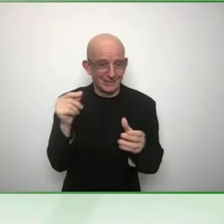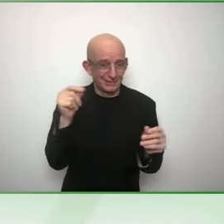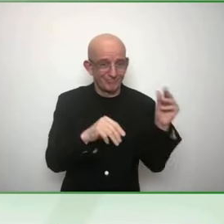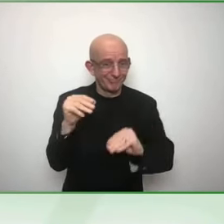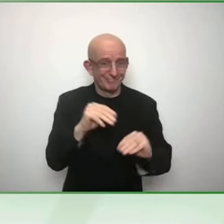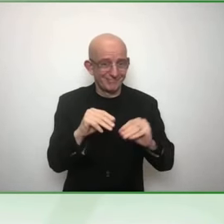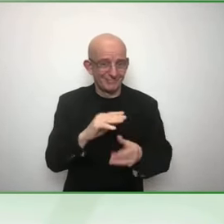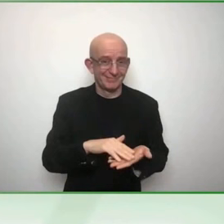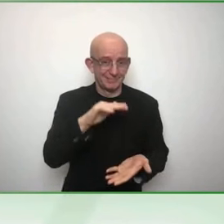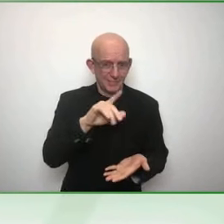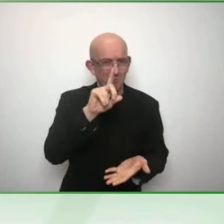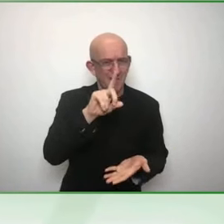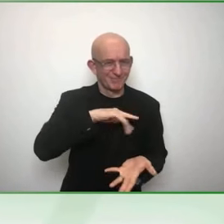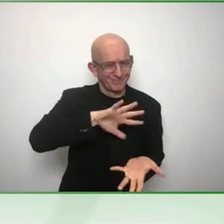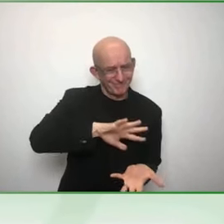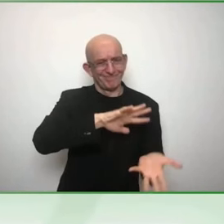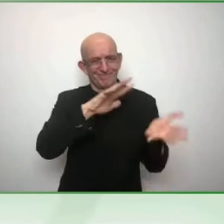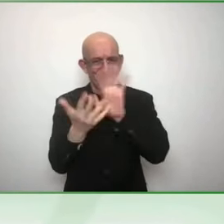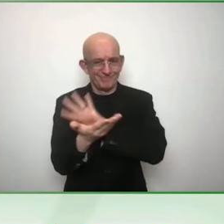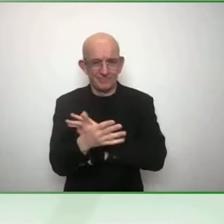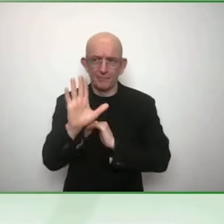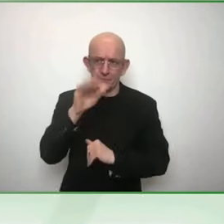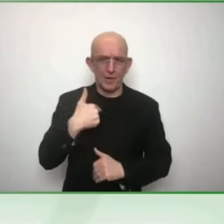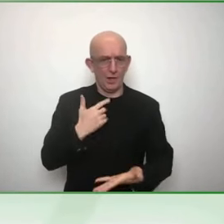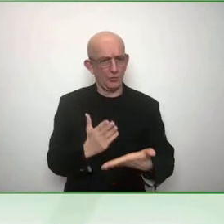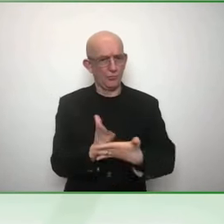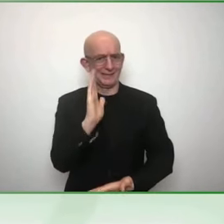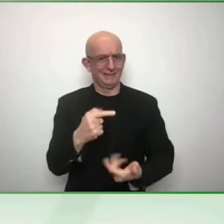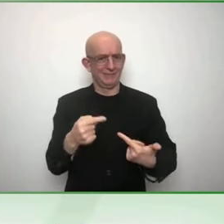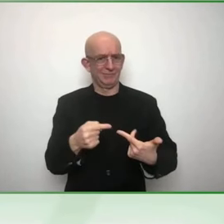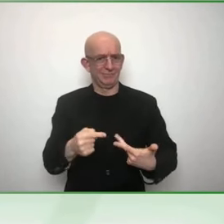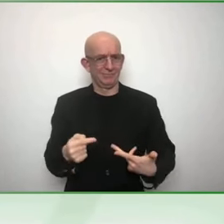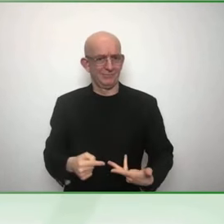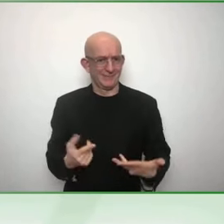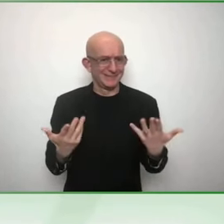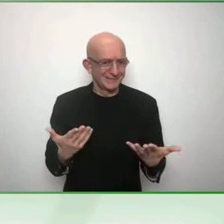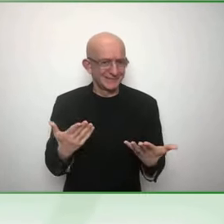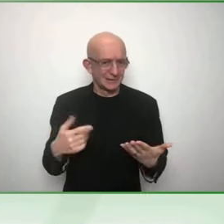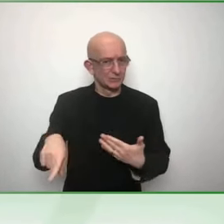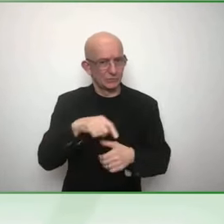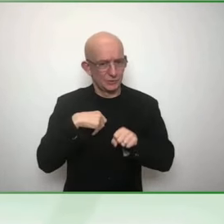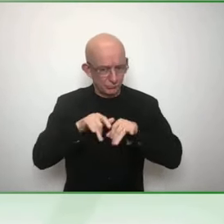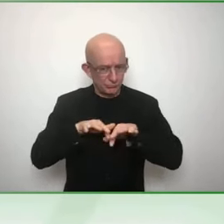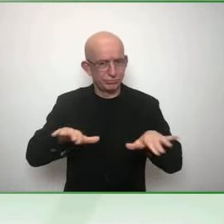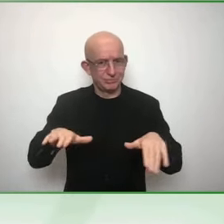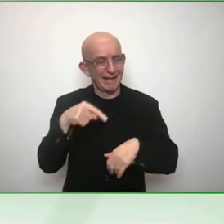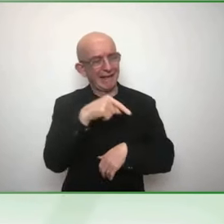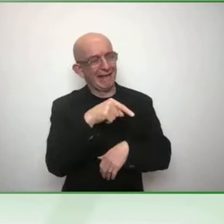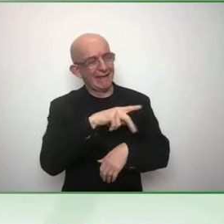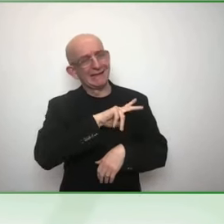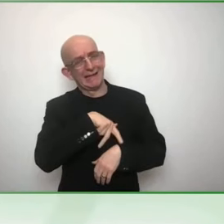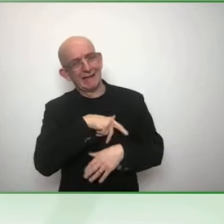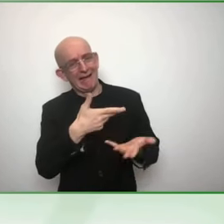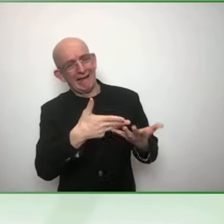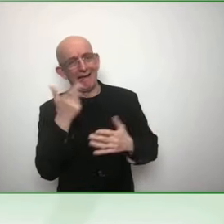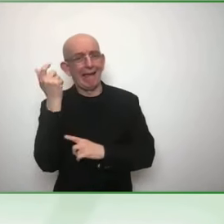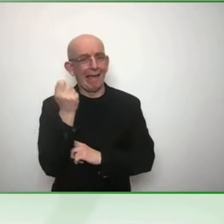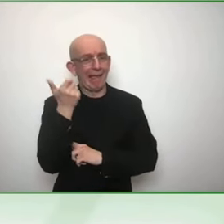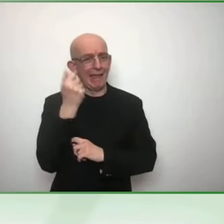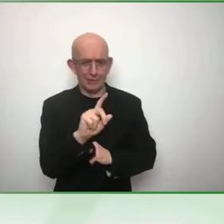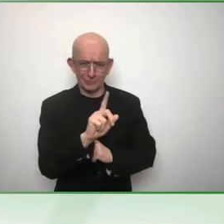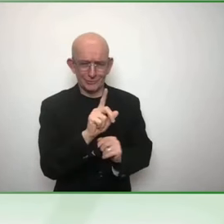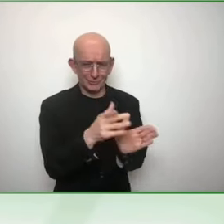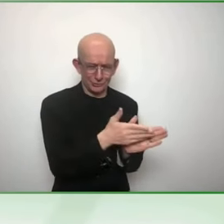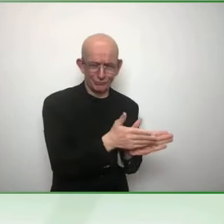promote get counted to be counted approach. So we are building capacity of governments to